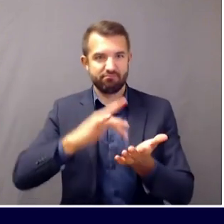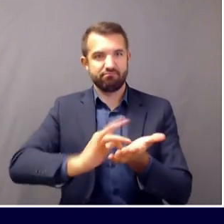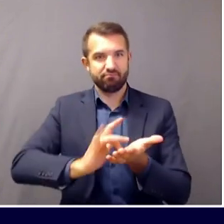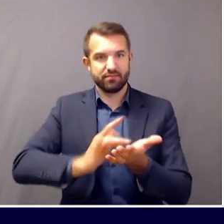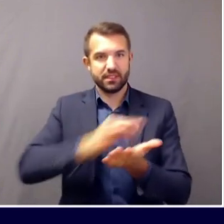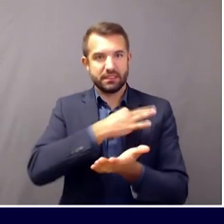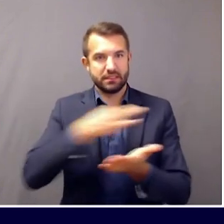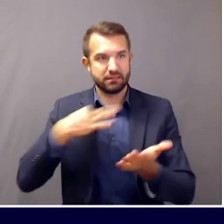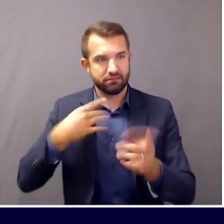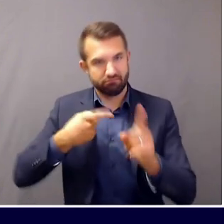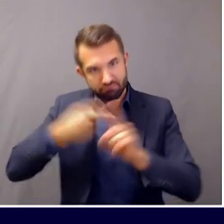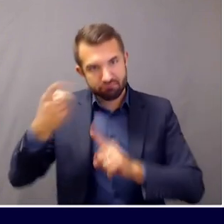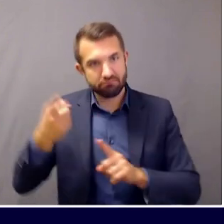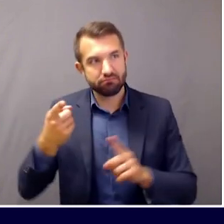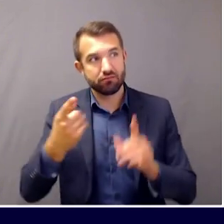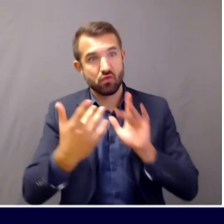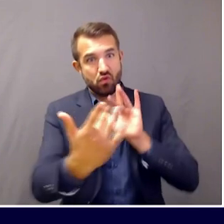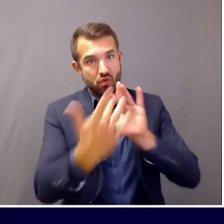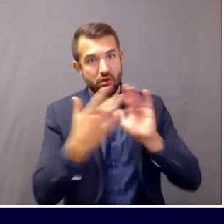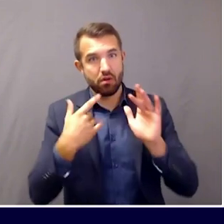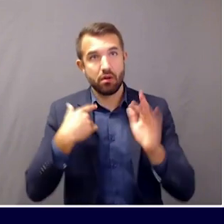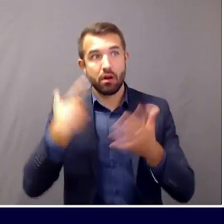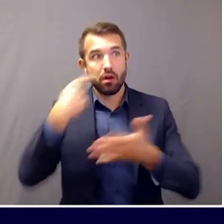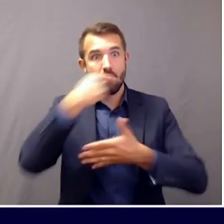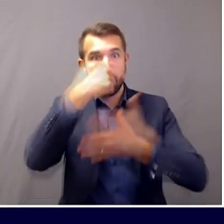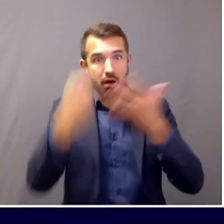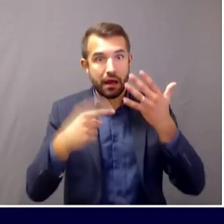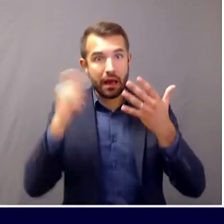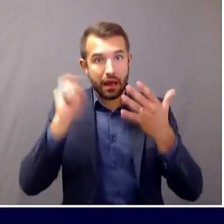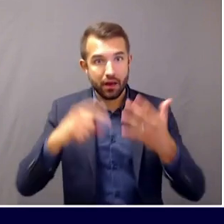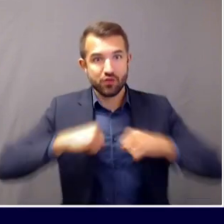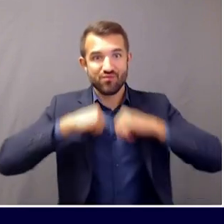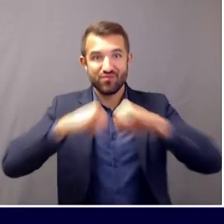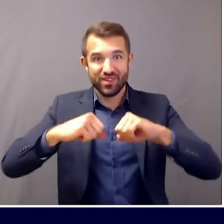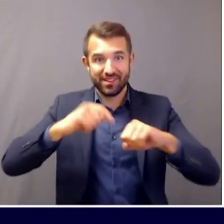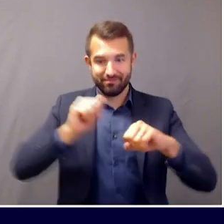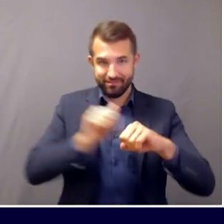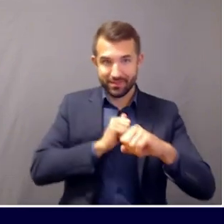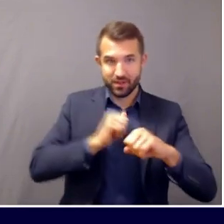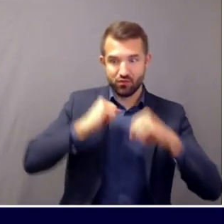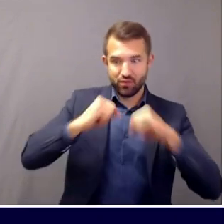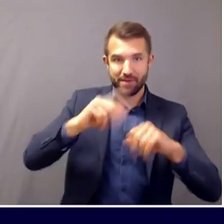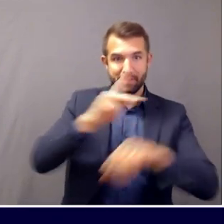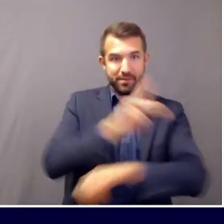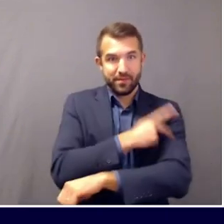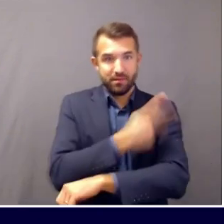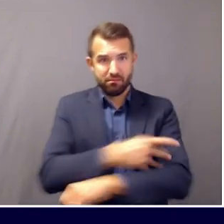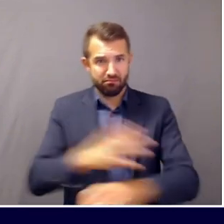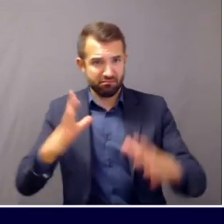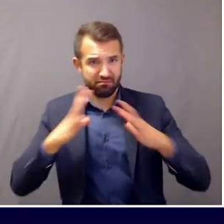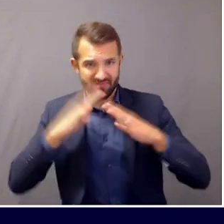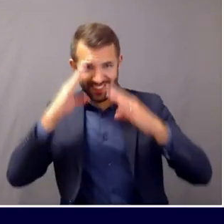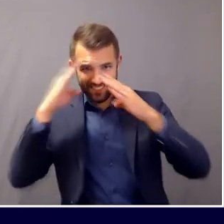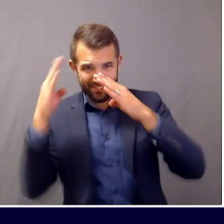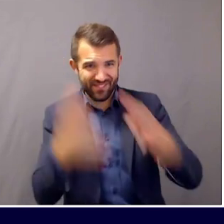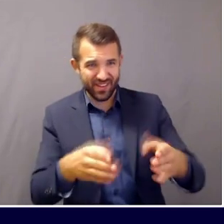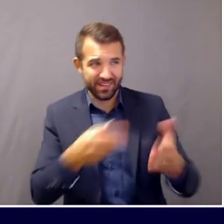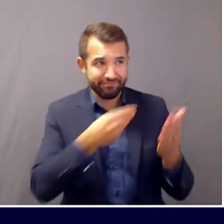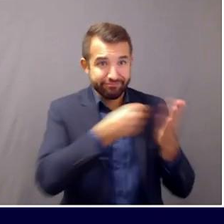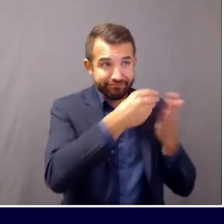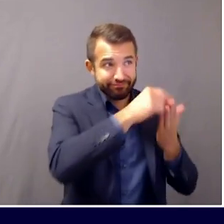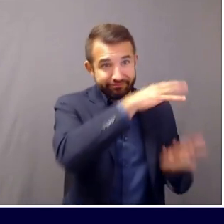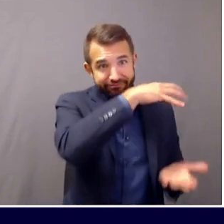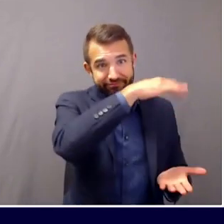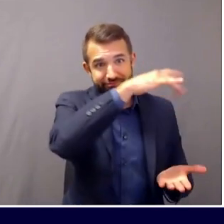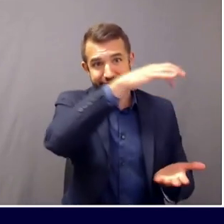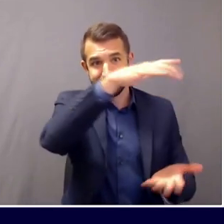order to continue taking care of patients. Based on that feedback, that's where we focused our procurement efforts. With respect to how